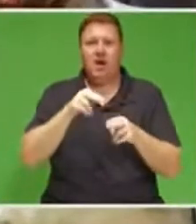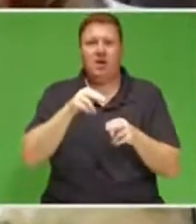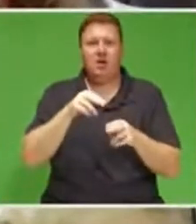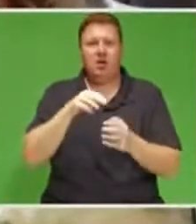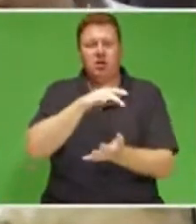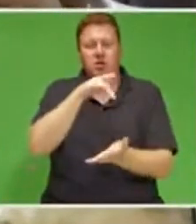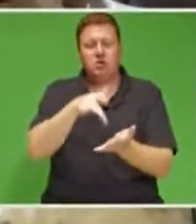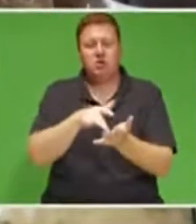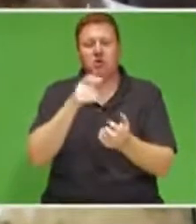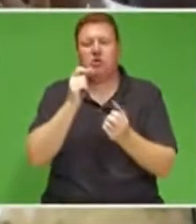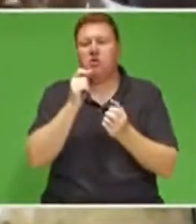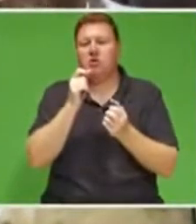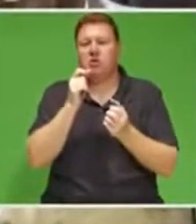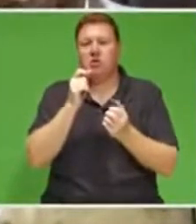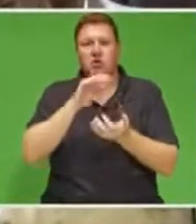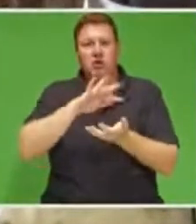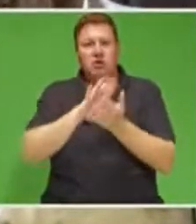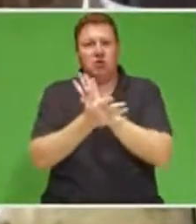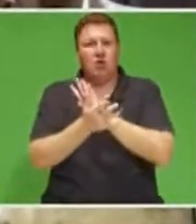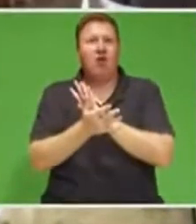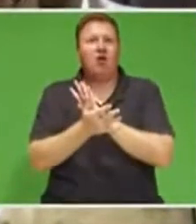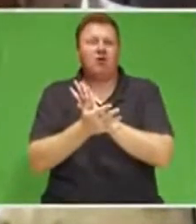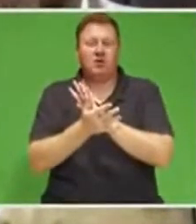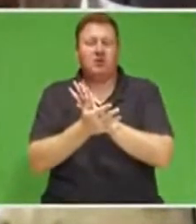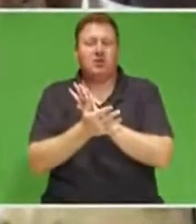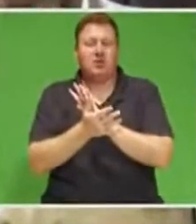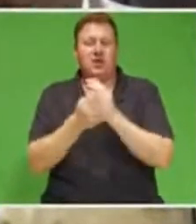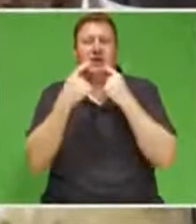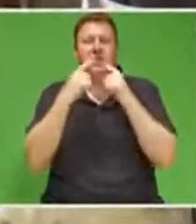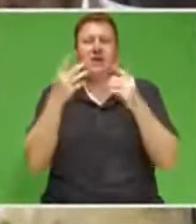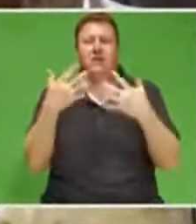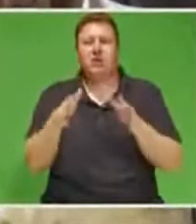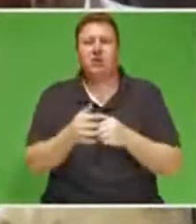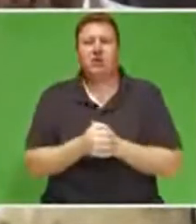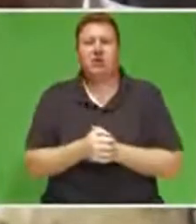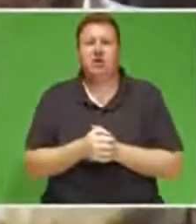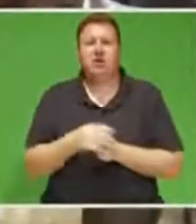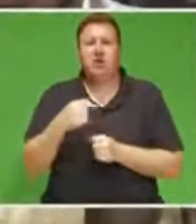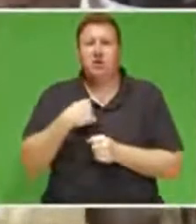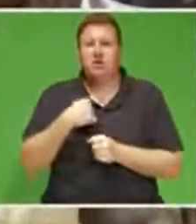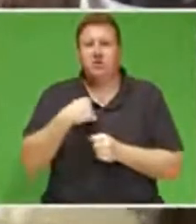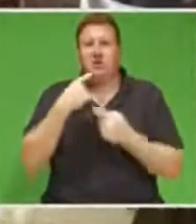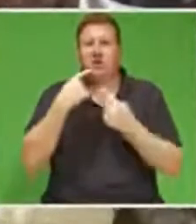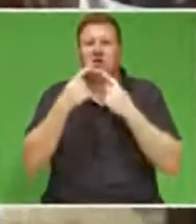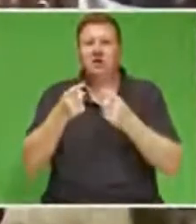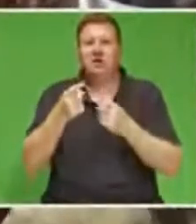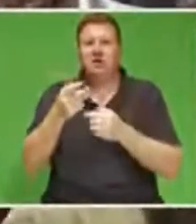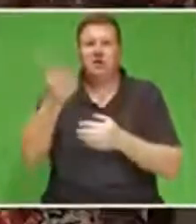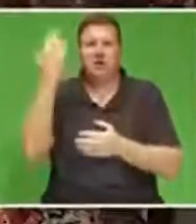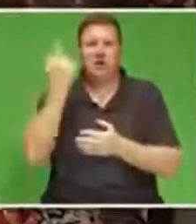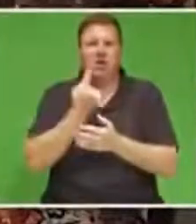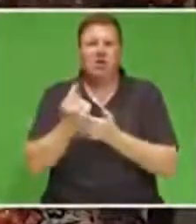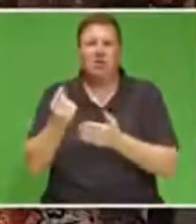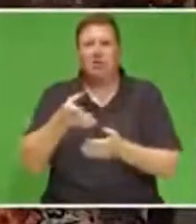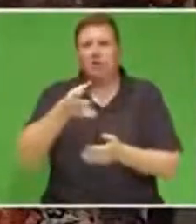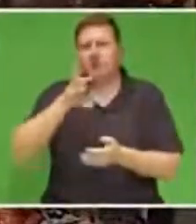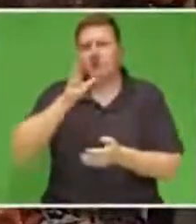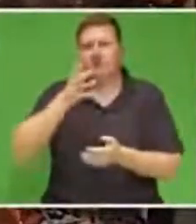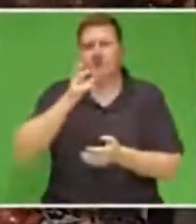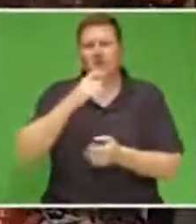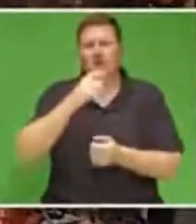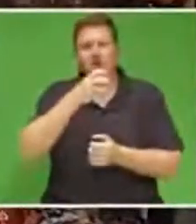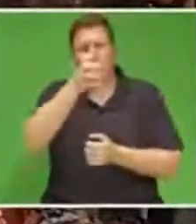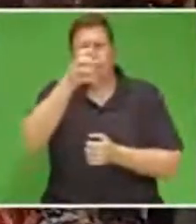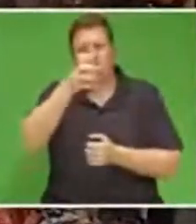declared. As I said last week, cheers. Cheers.